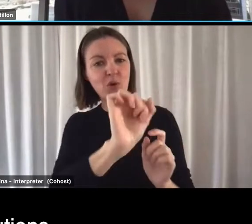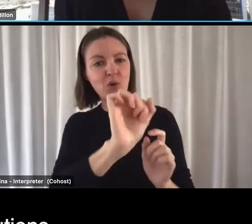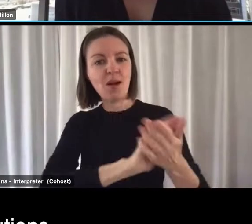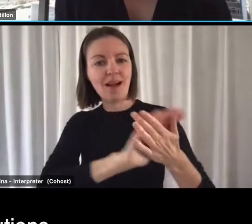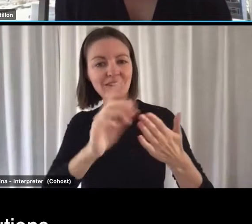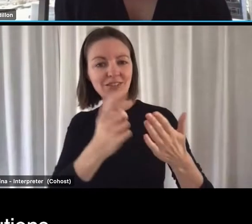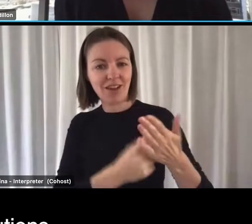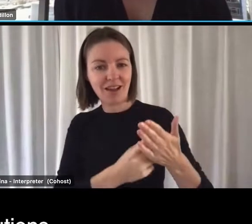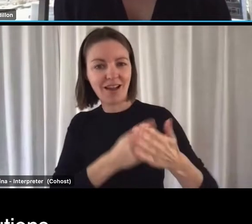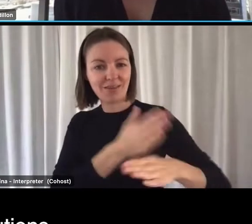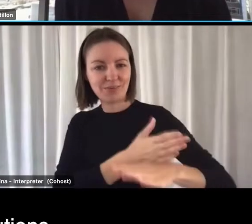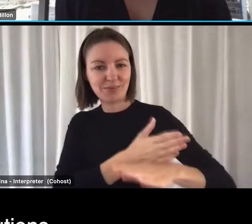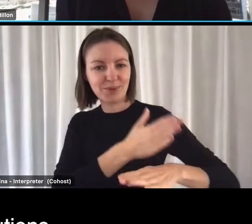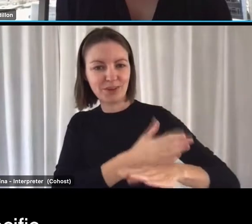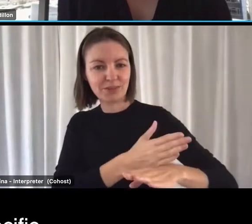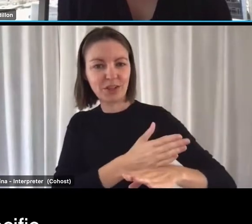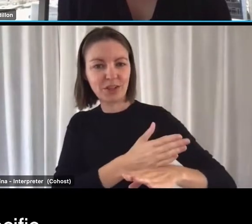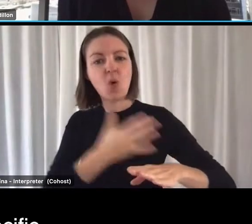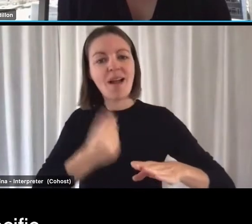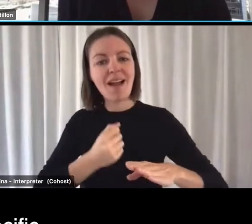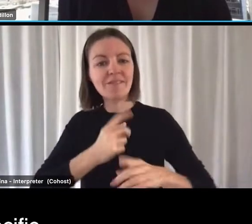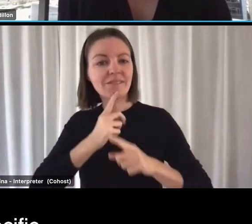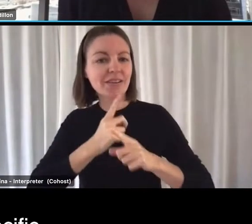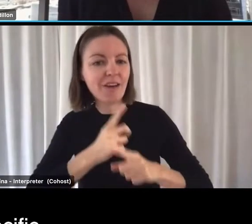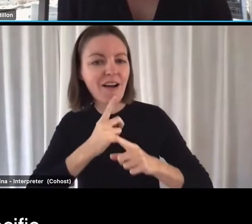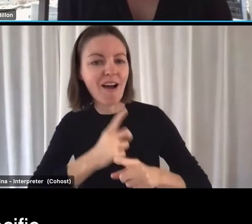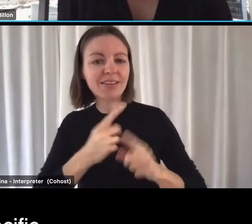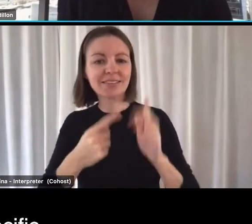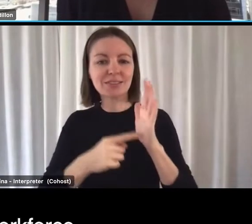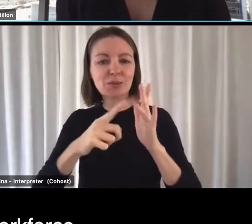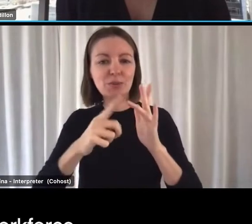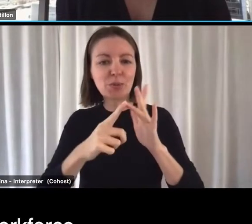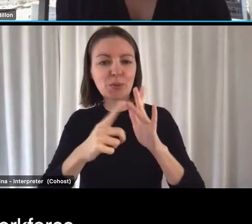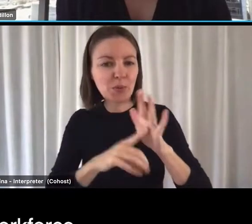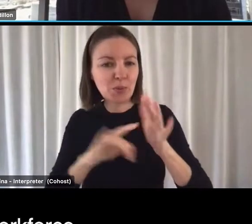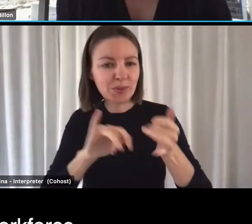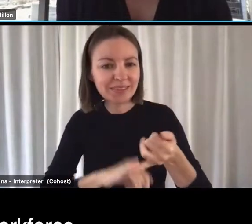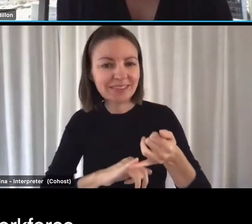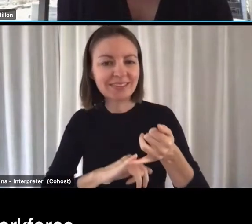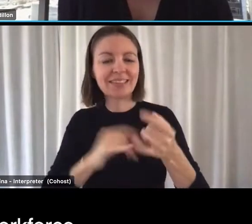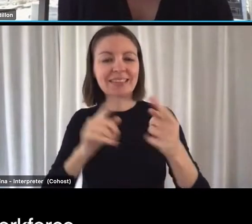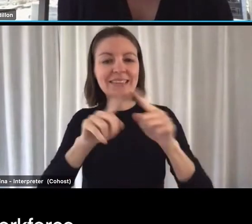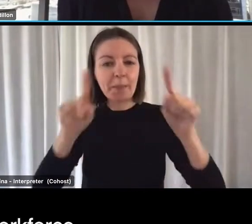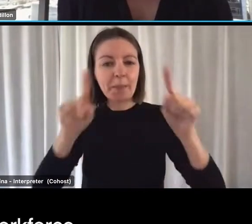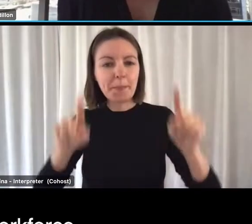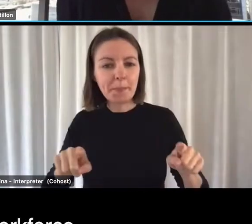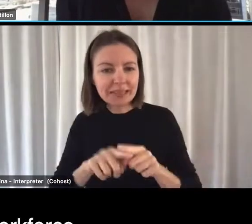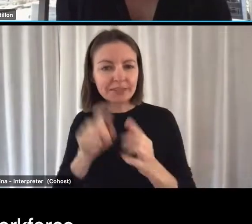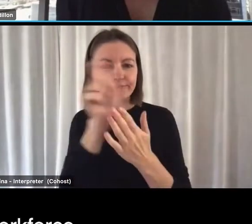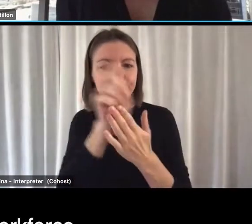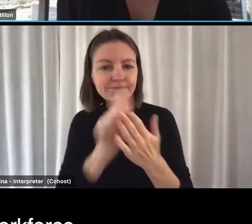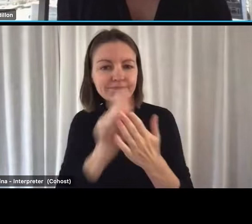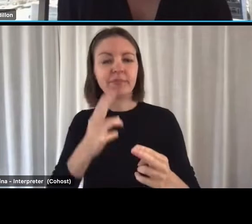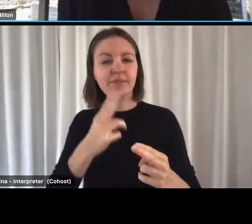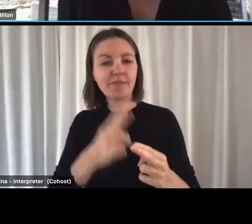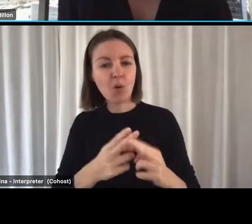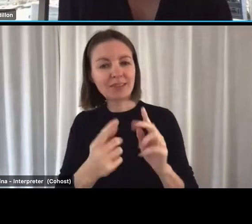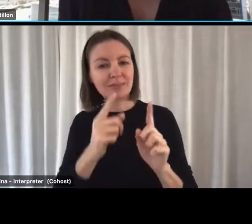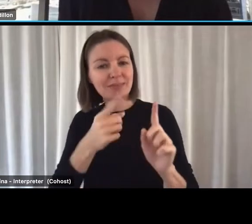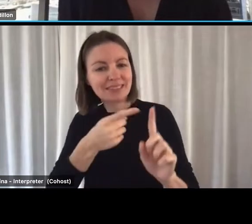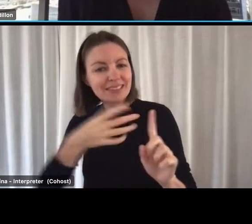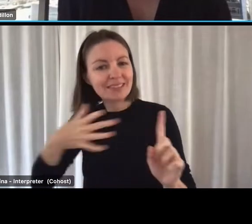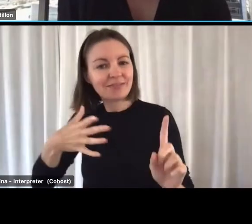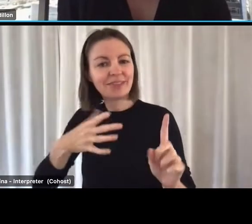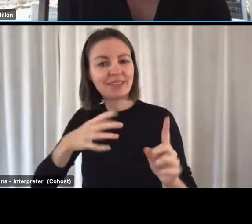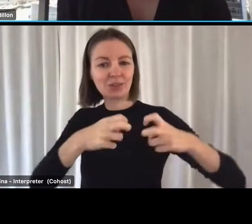provide insights and practical solutions including tools and templates for specific issues you may be facing in relation to workforce, recruitment